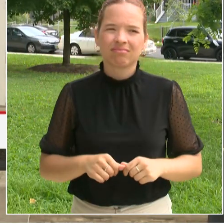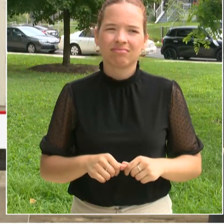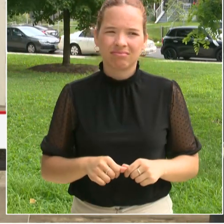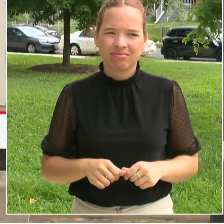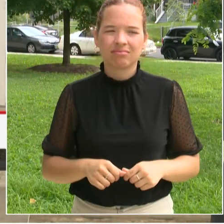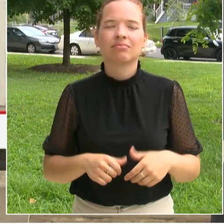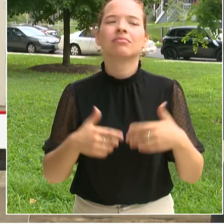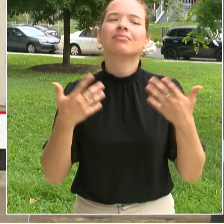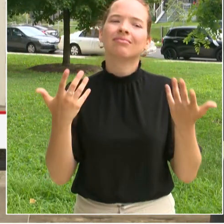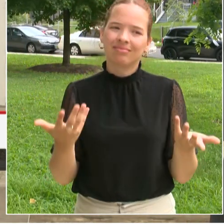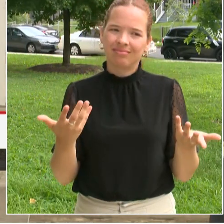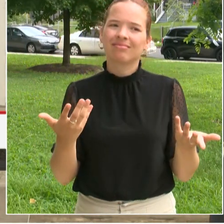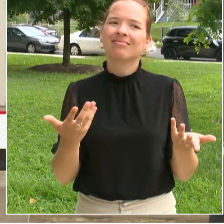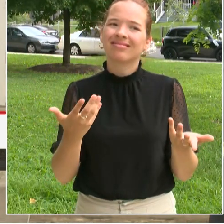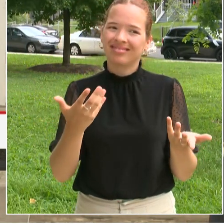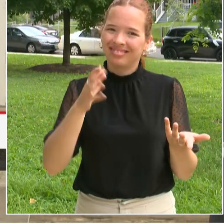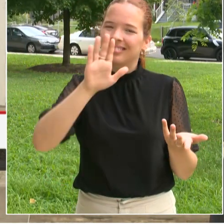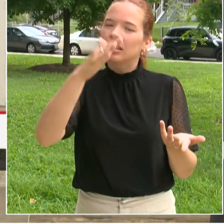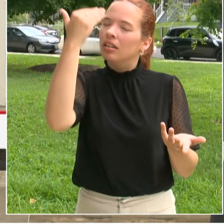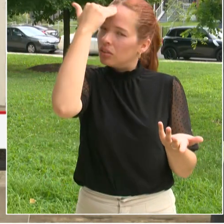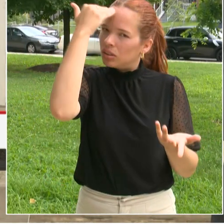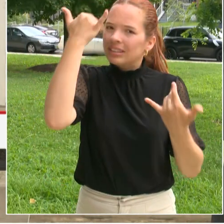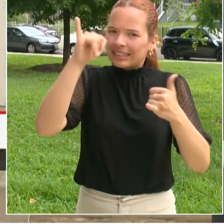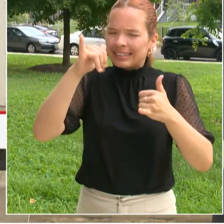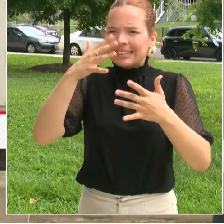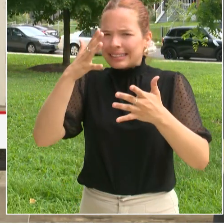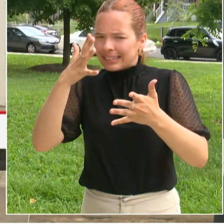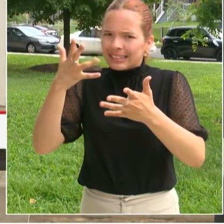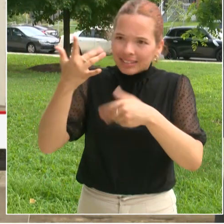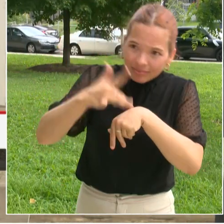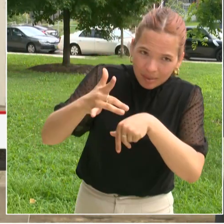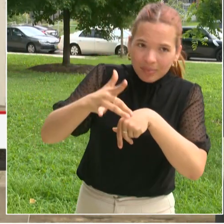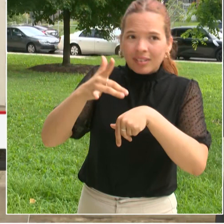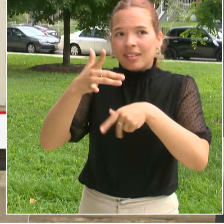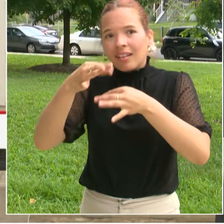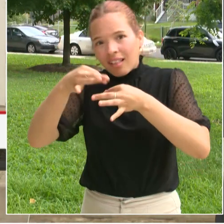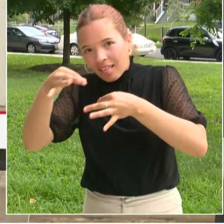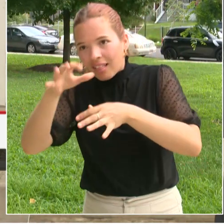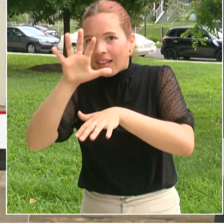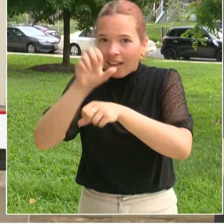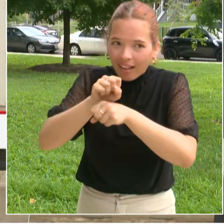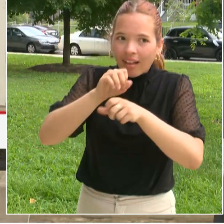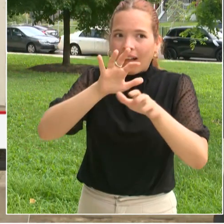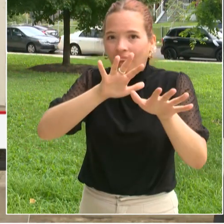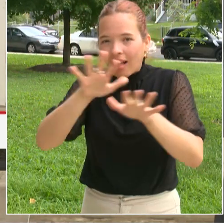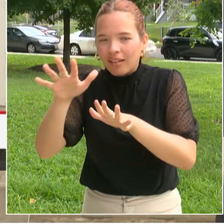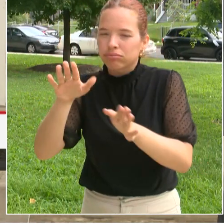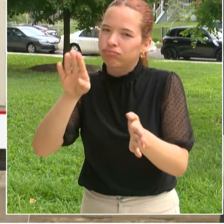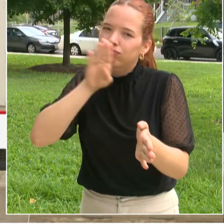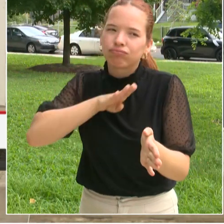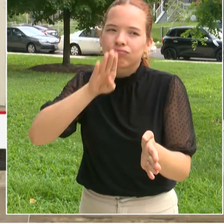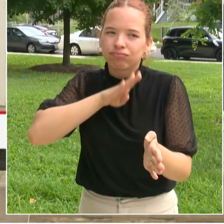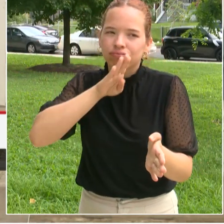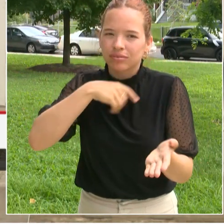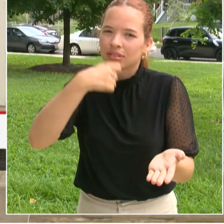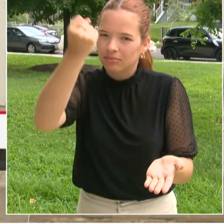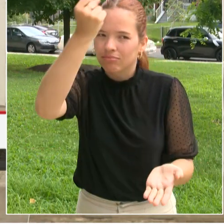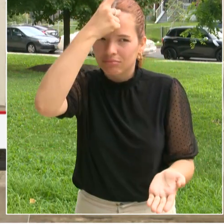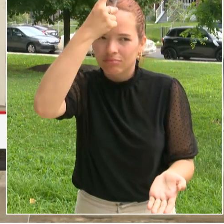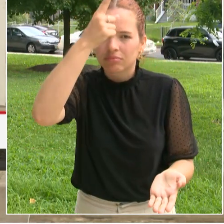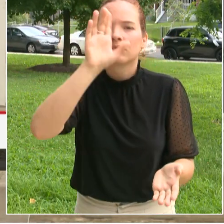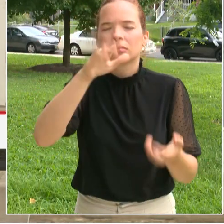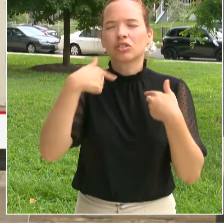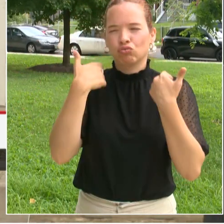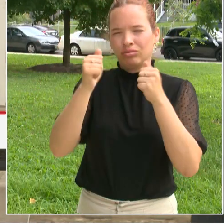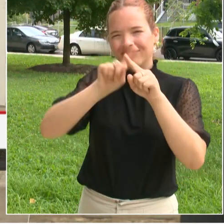it, and so as Dr. Bennett mentioned, we've partnered up with folks like MedStar, Children's National and Safeway and others to provide easy